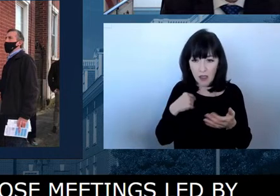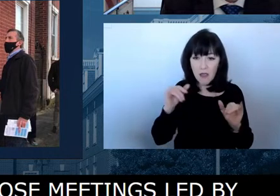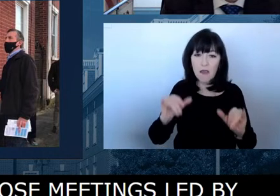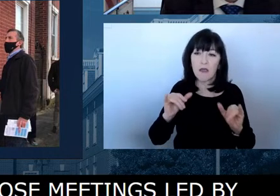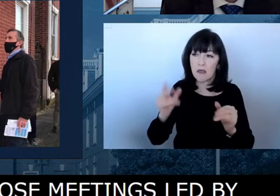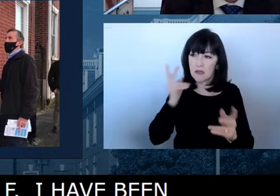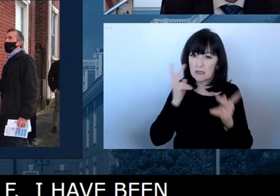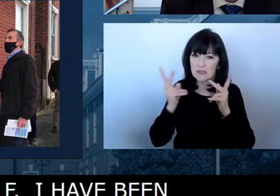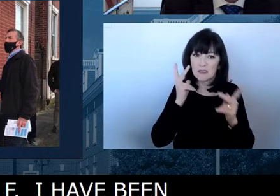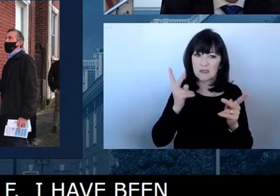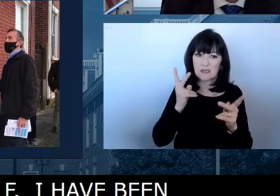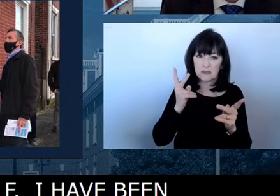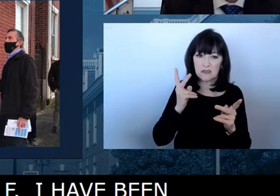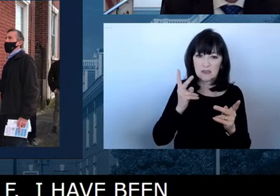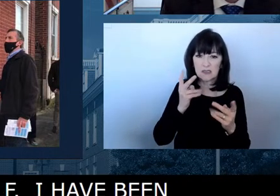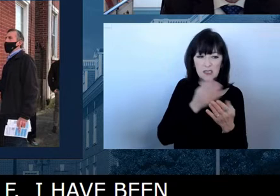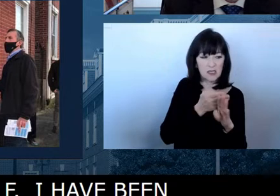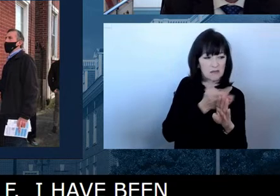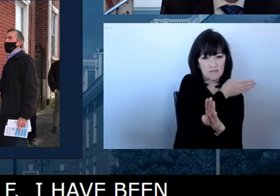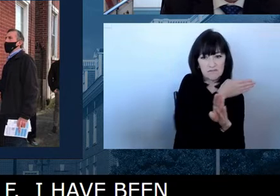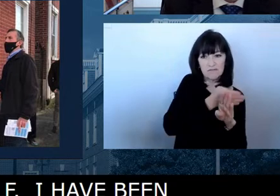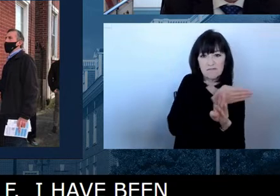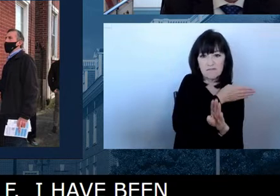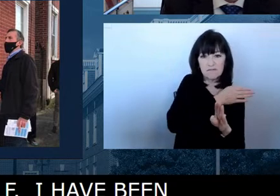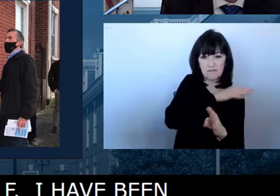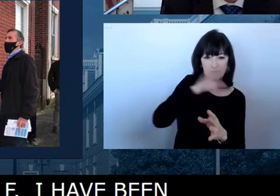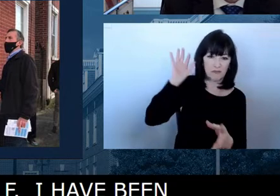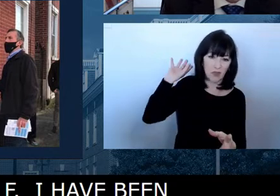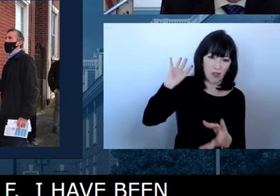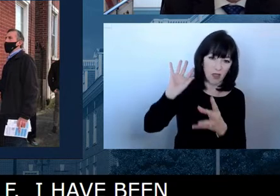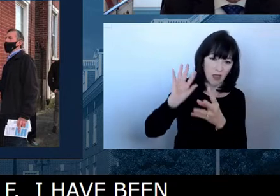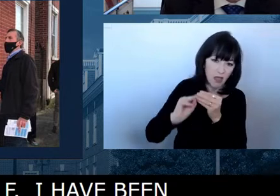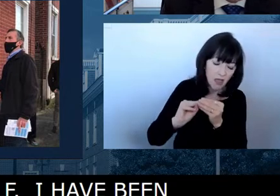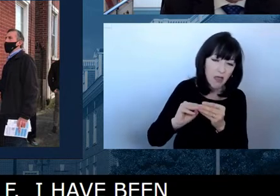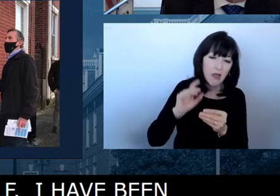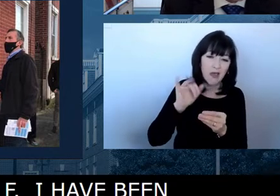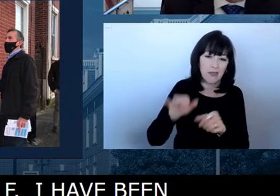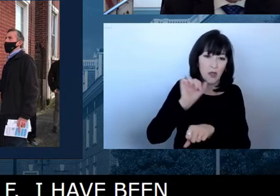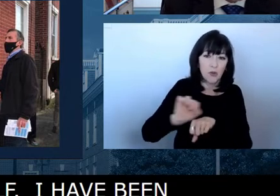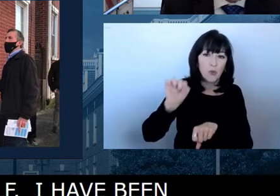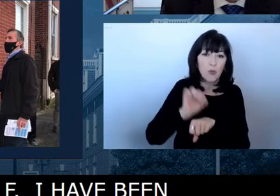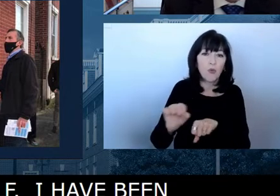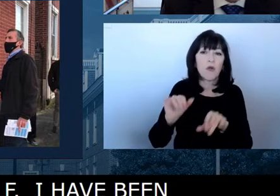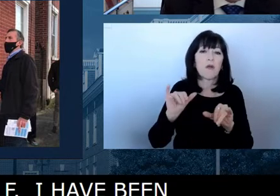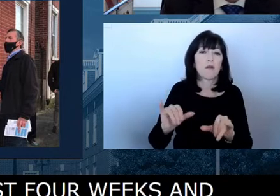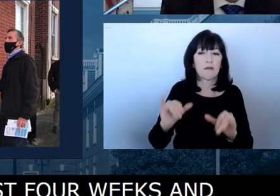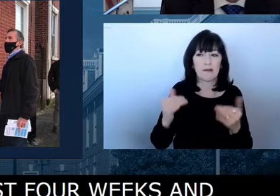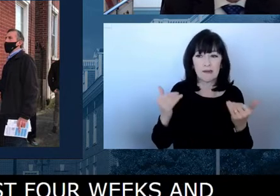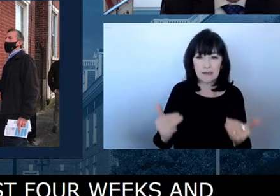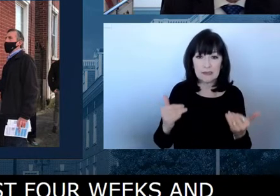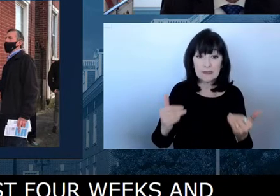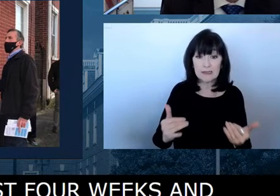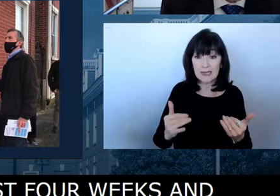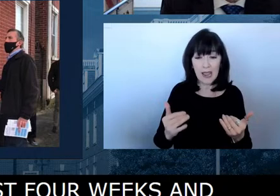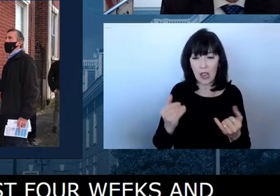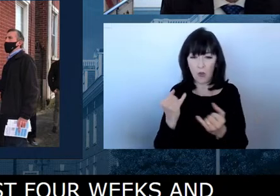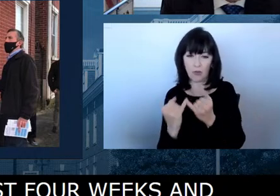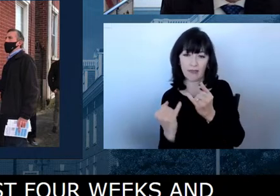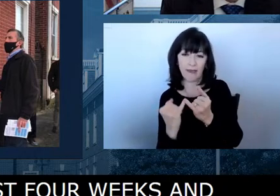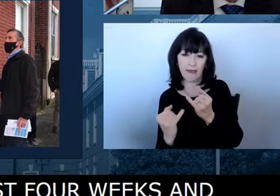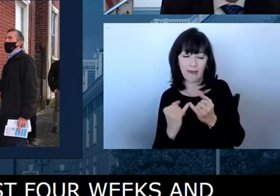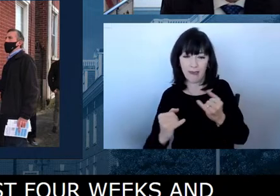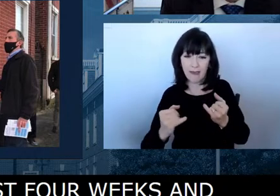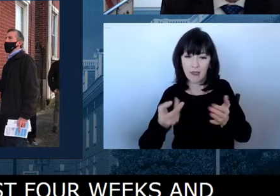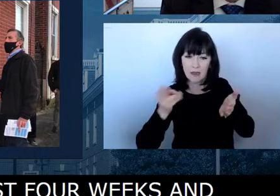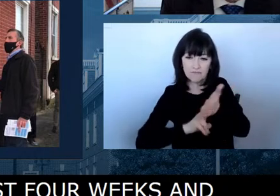that labor come together with these, with these, um, board votes. So I'm excited about that work and just felt, um, that it